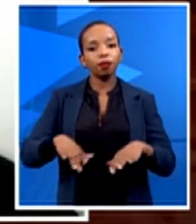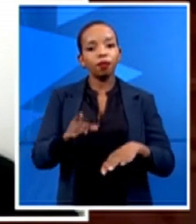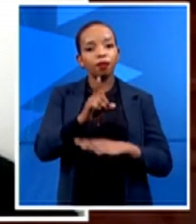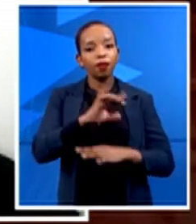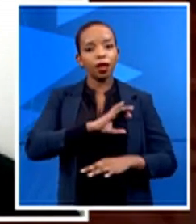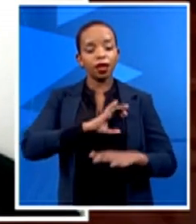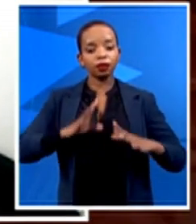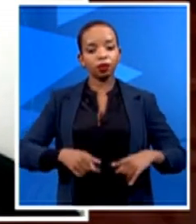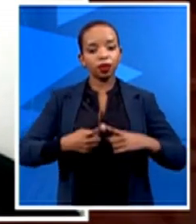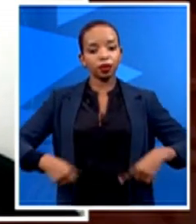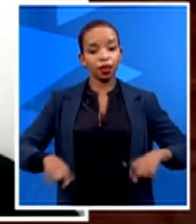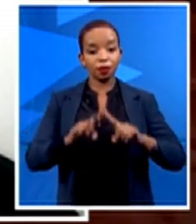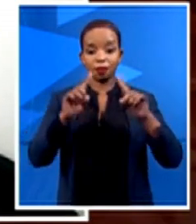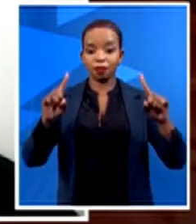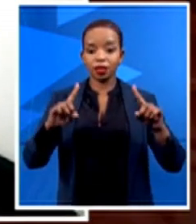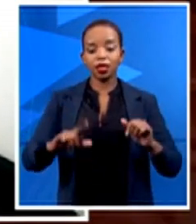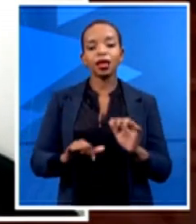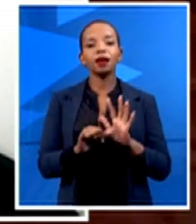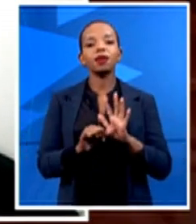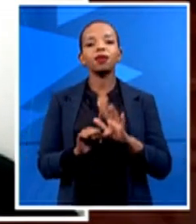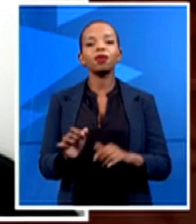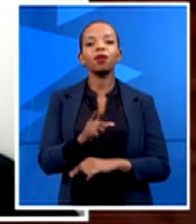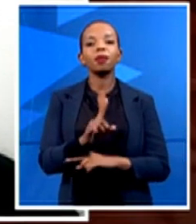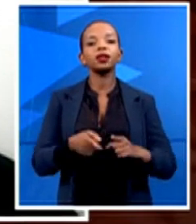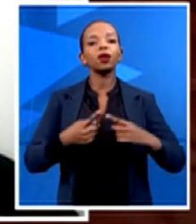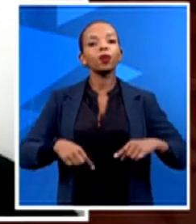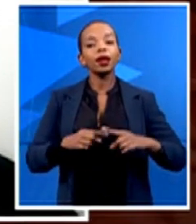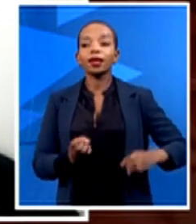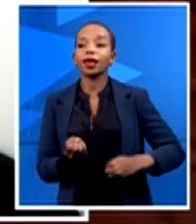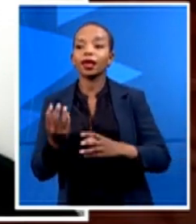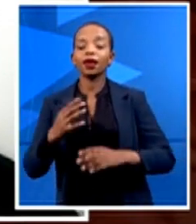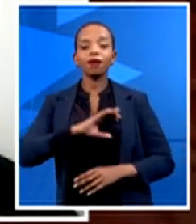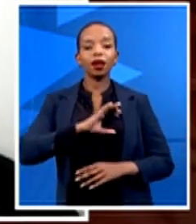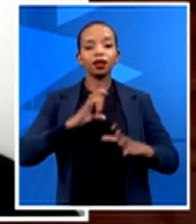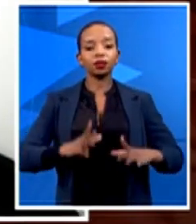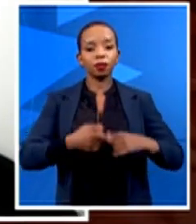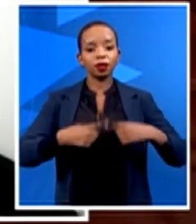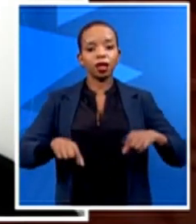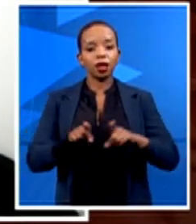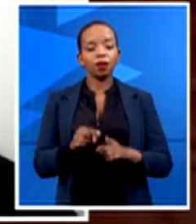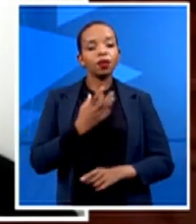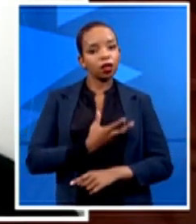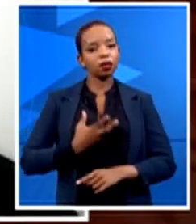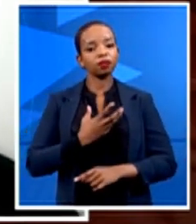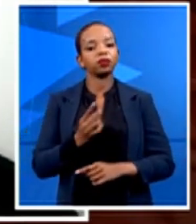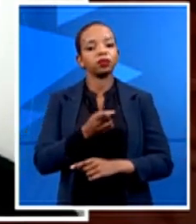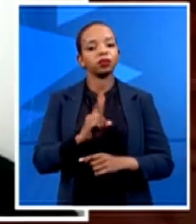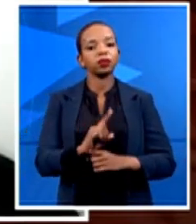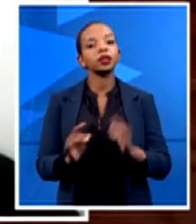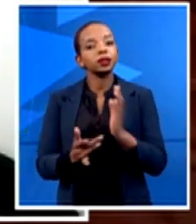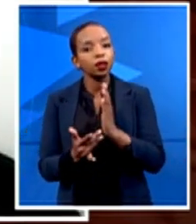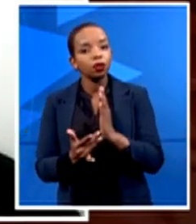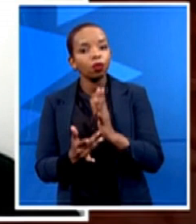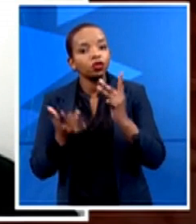also giving our customers comfort that the technology that has now been, you know, expedited on us